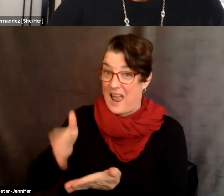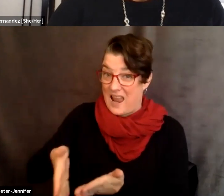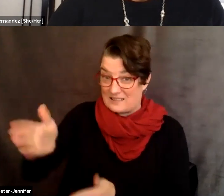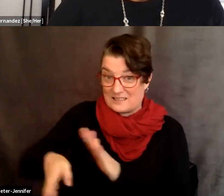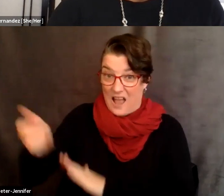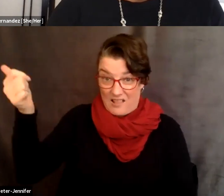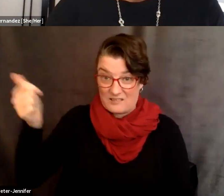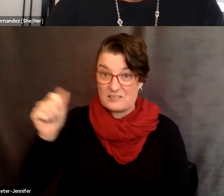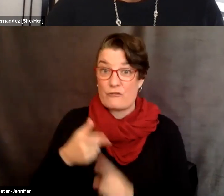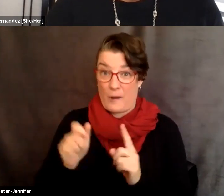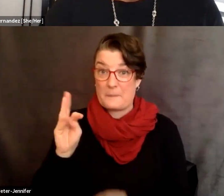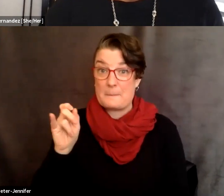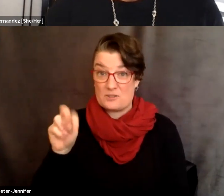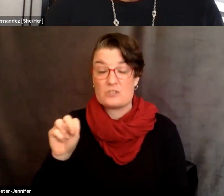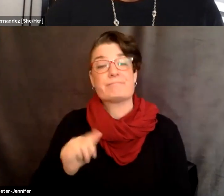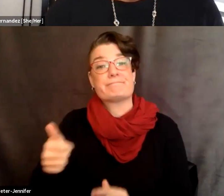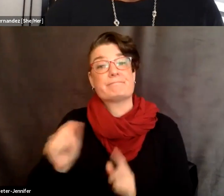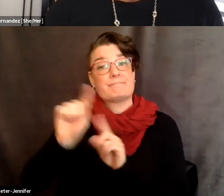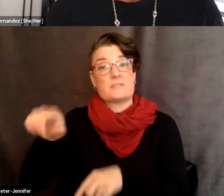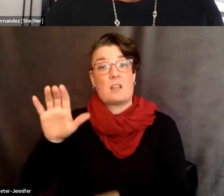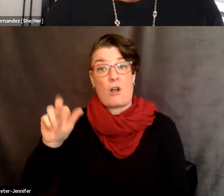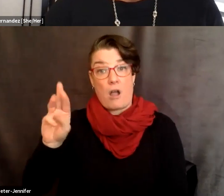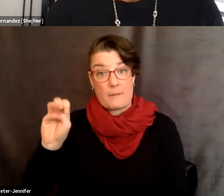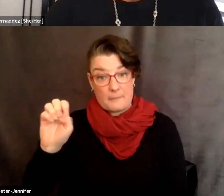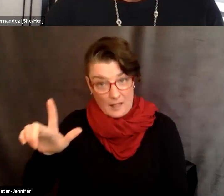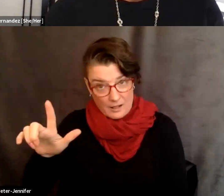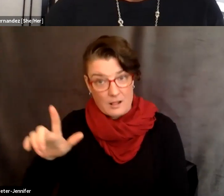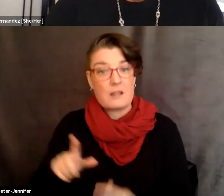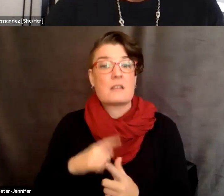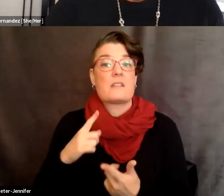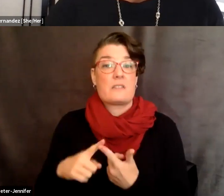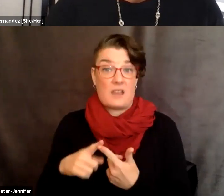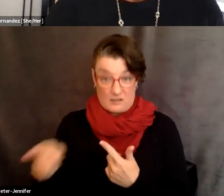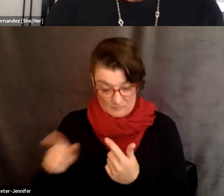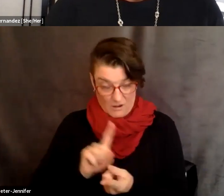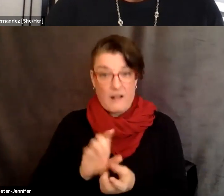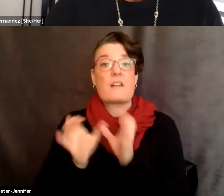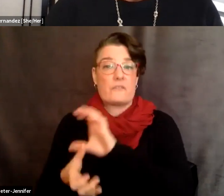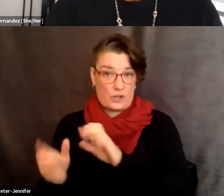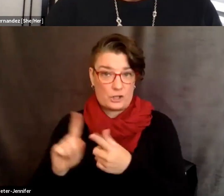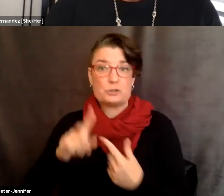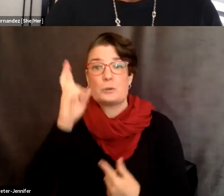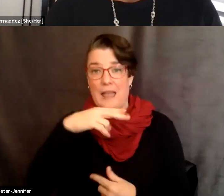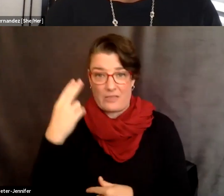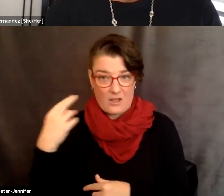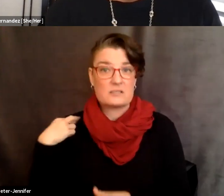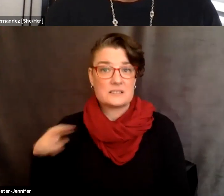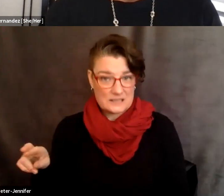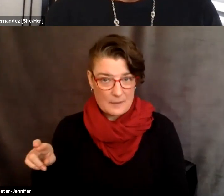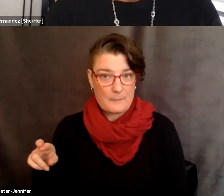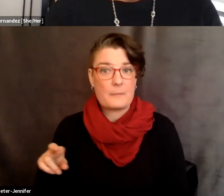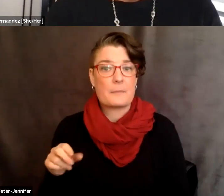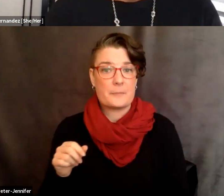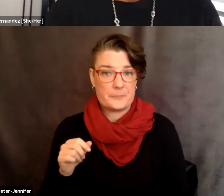She, um, ended up at Carmel and eventually she, um, converted to Catholicism, um,